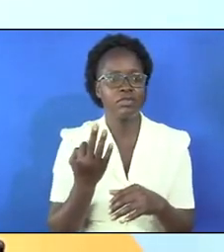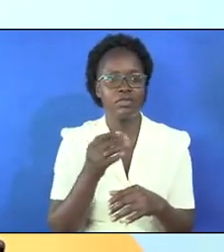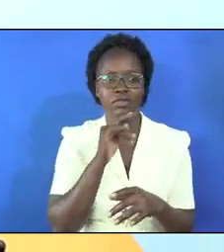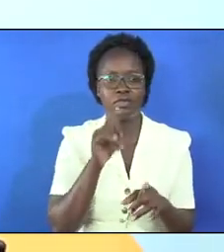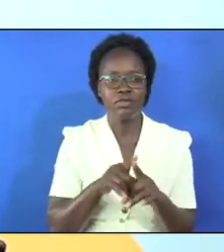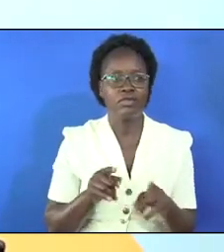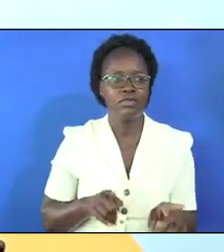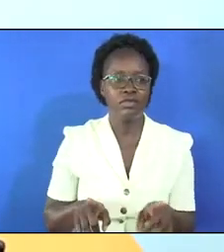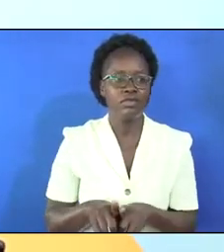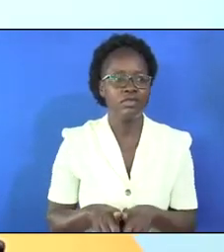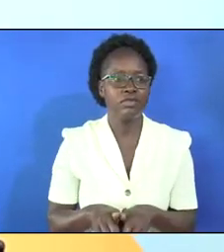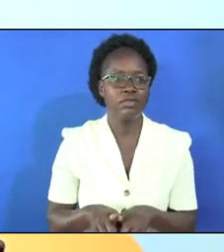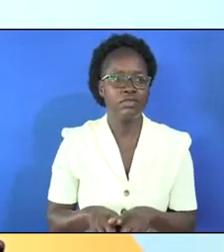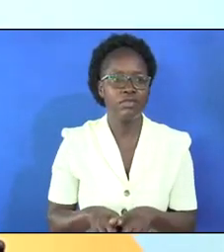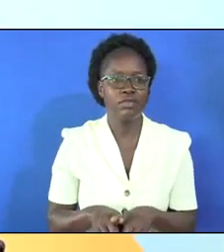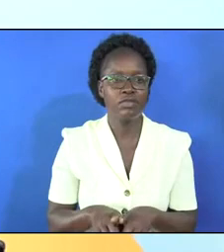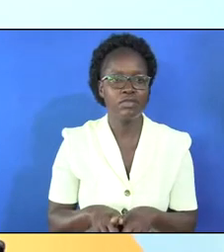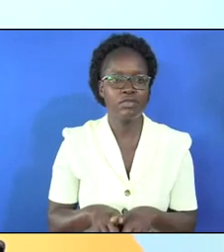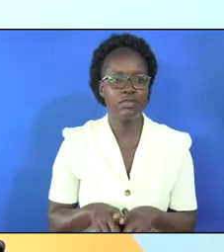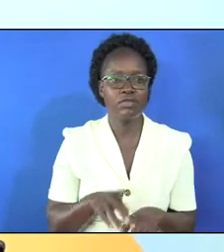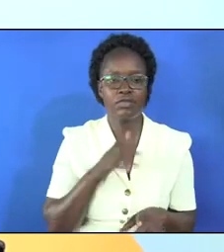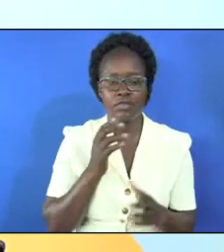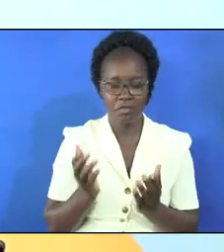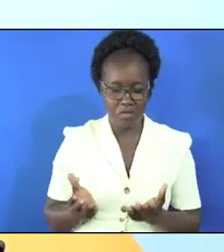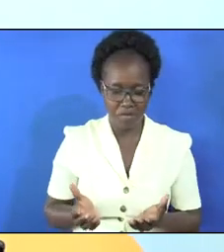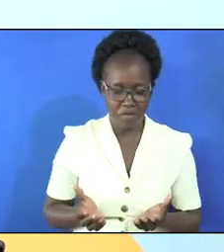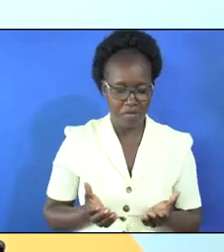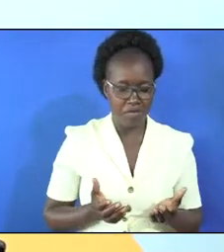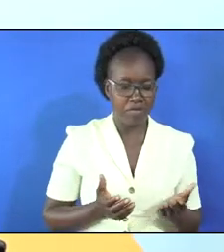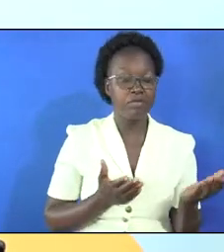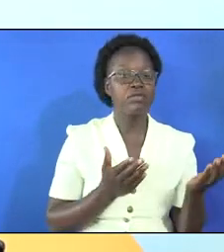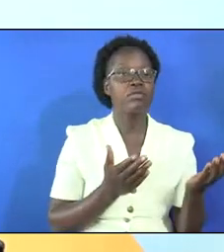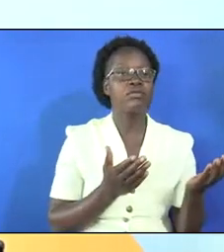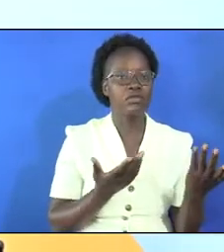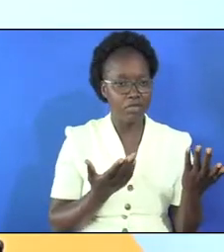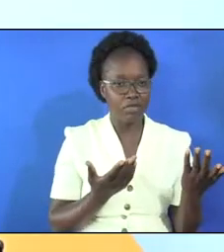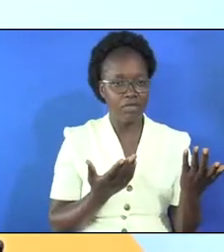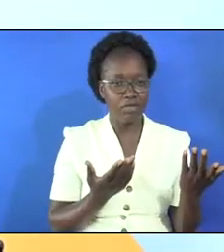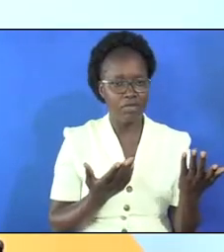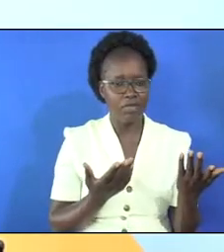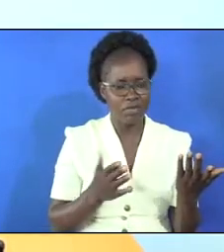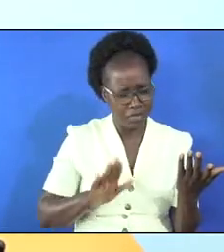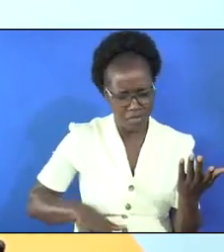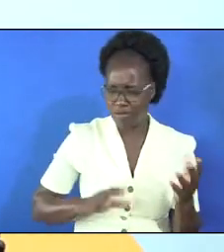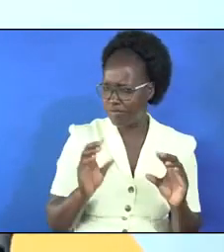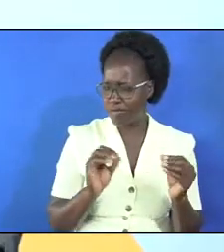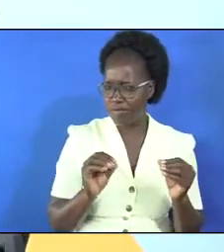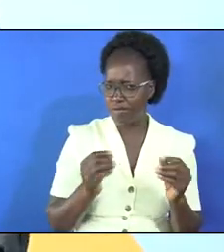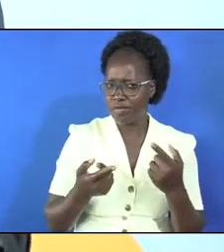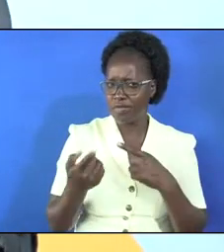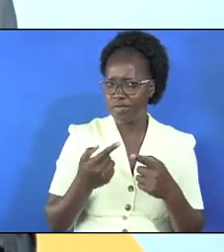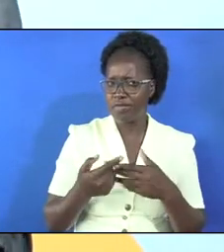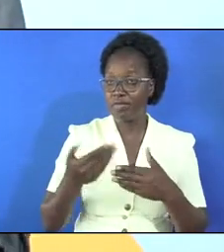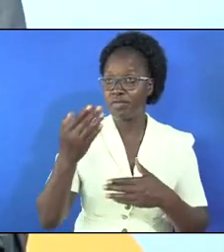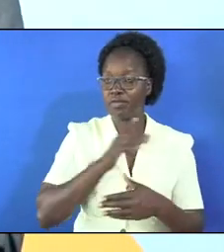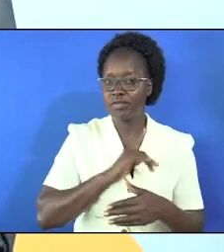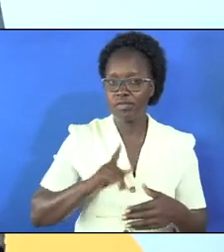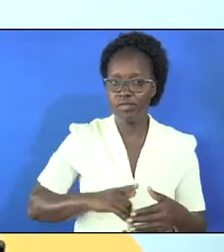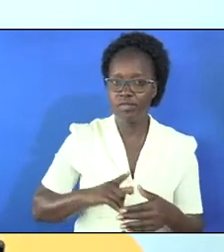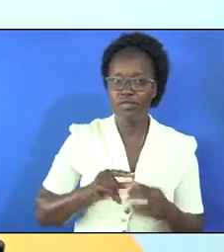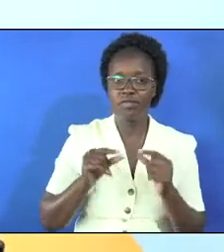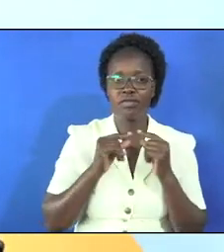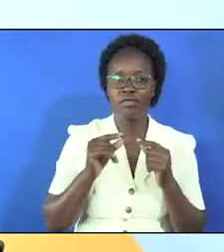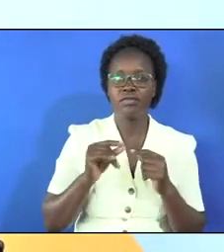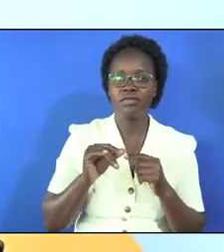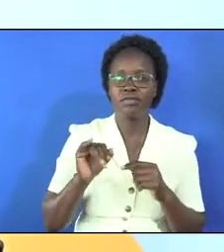brothers and sisters don't tarry present it before the Lord just as Pastor Emmanuel